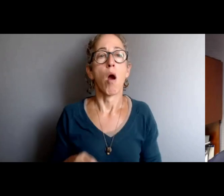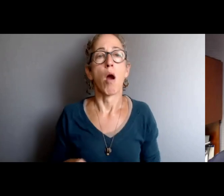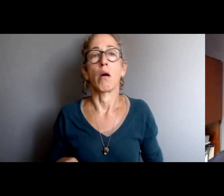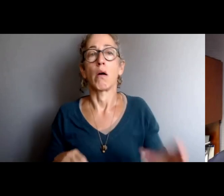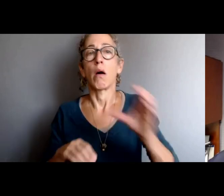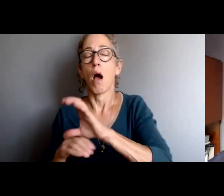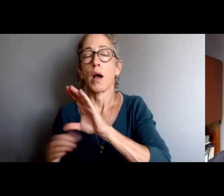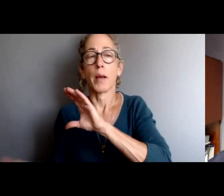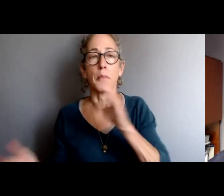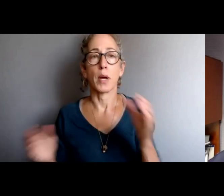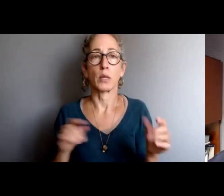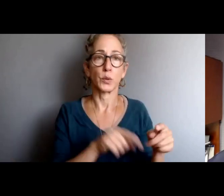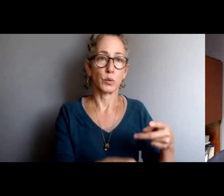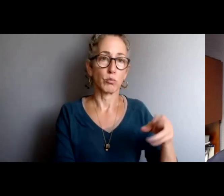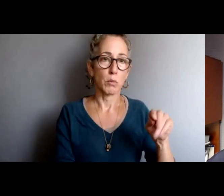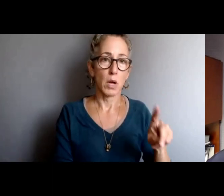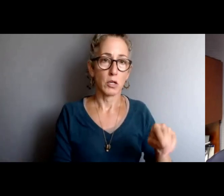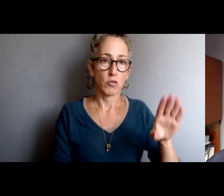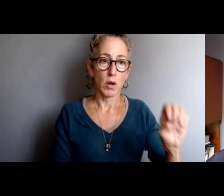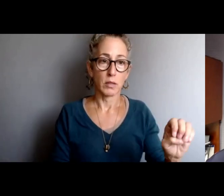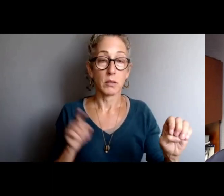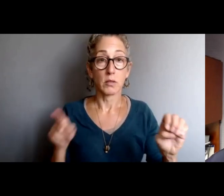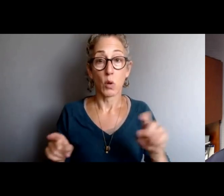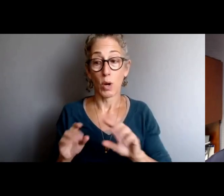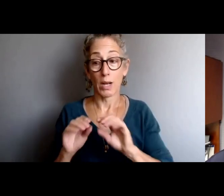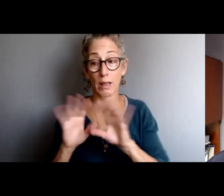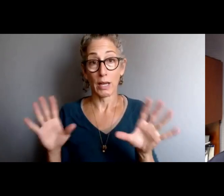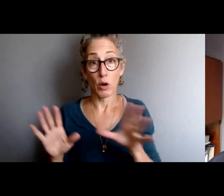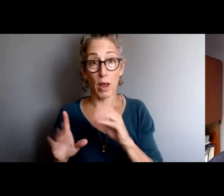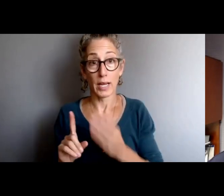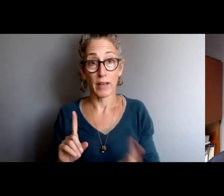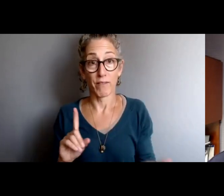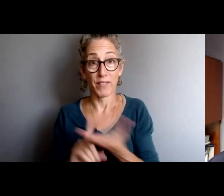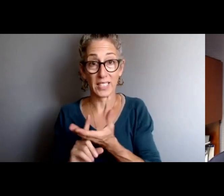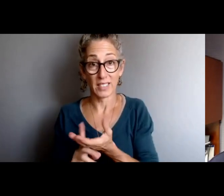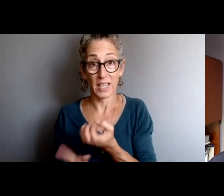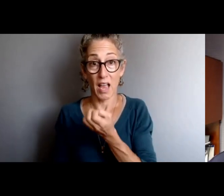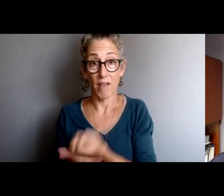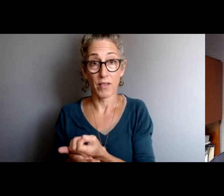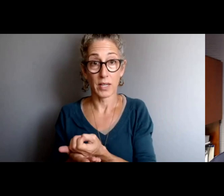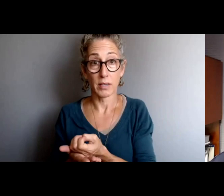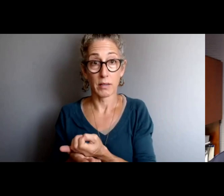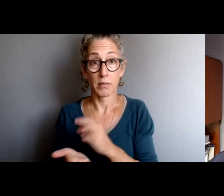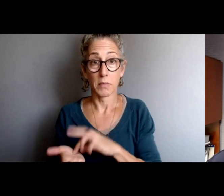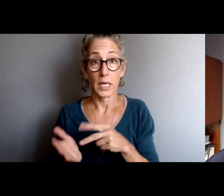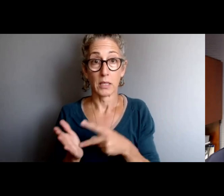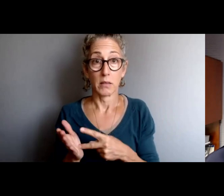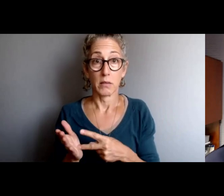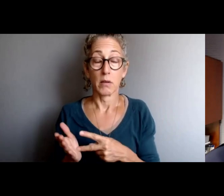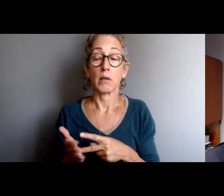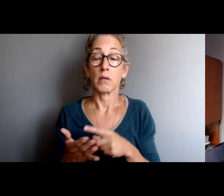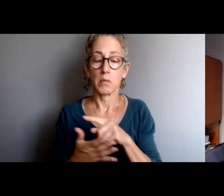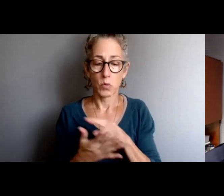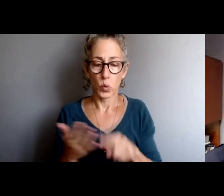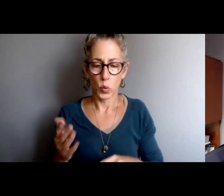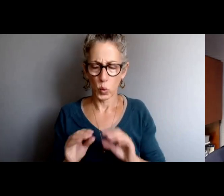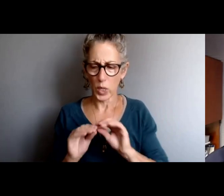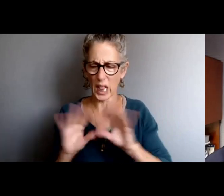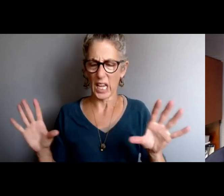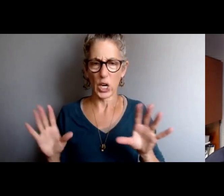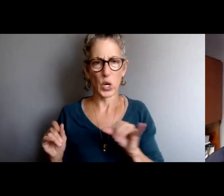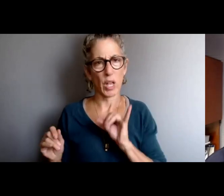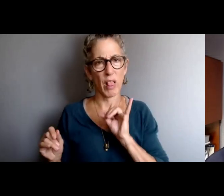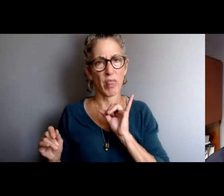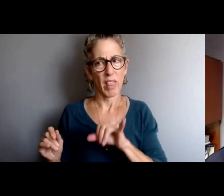has found clear and convincing evidence that it's appropriate to say the complaint is false or not factual, or that it